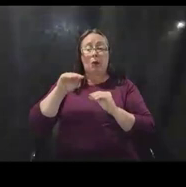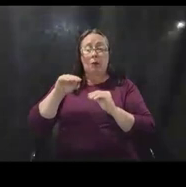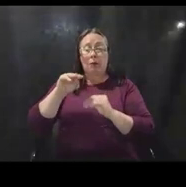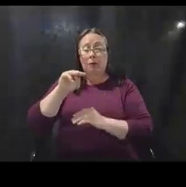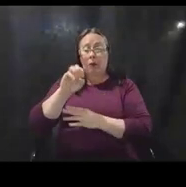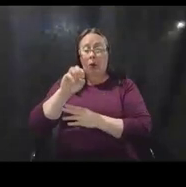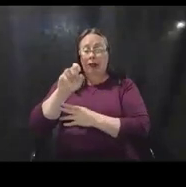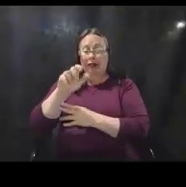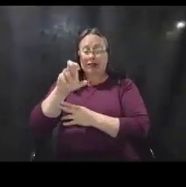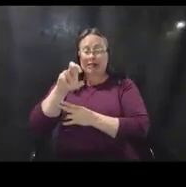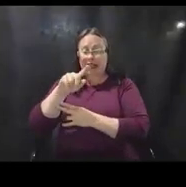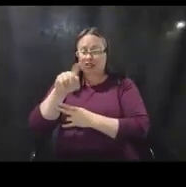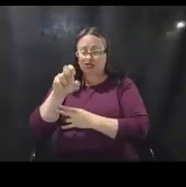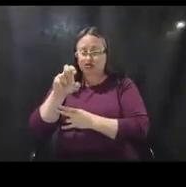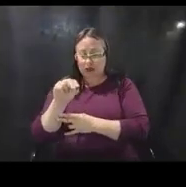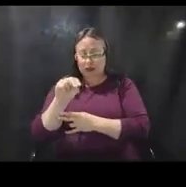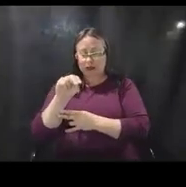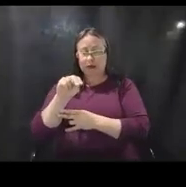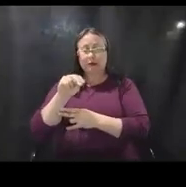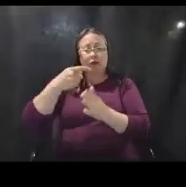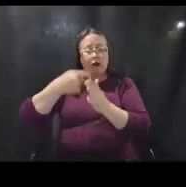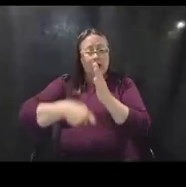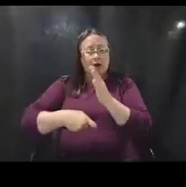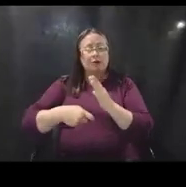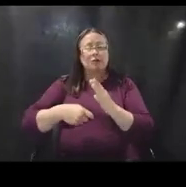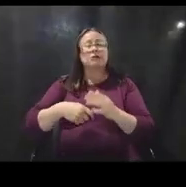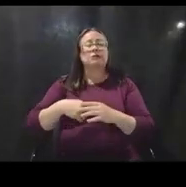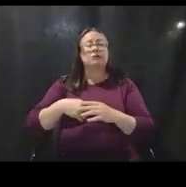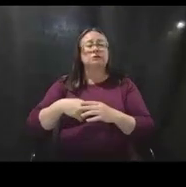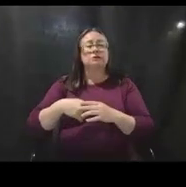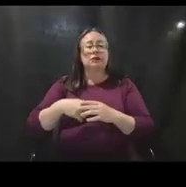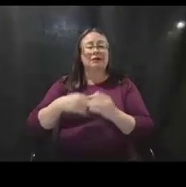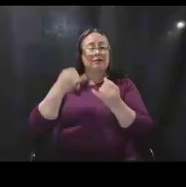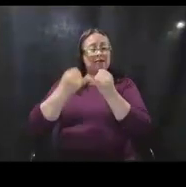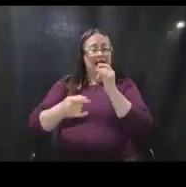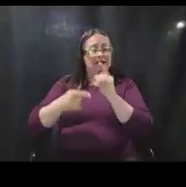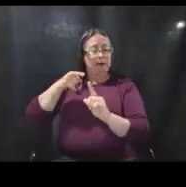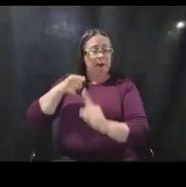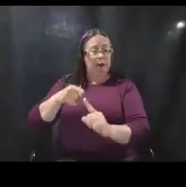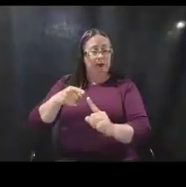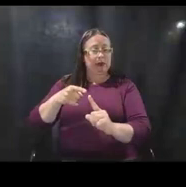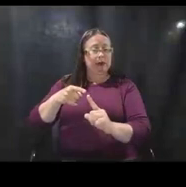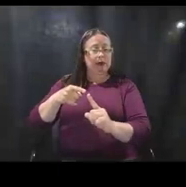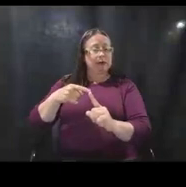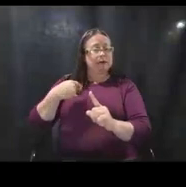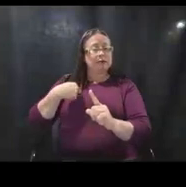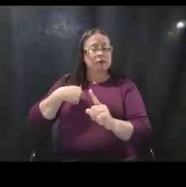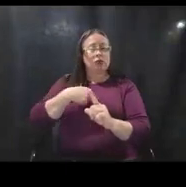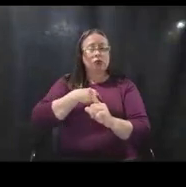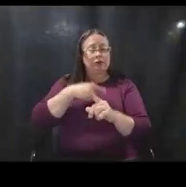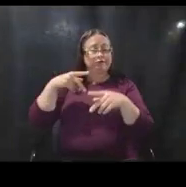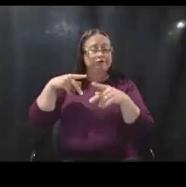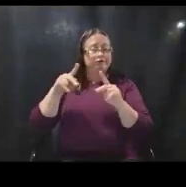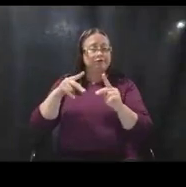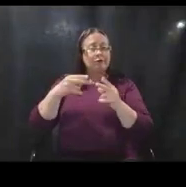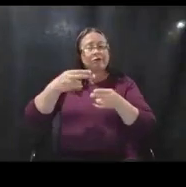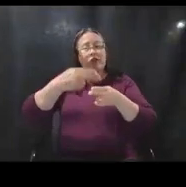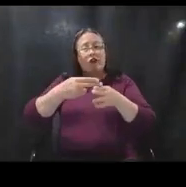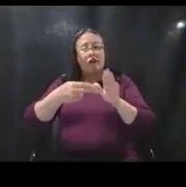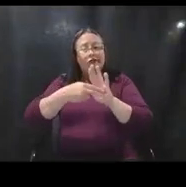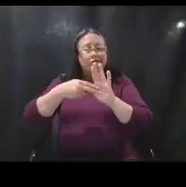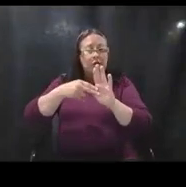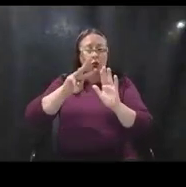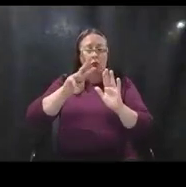and things like that would be eligible. Um, and then also that final bullet is just, just, uh, we, uh, allow what we call warm